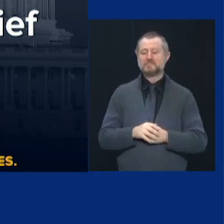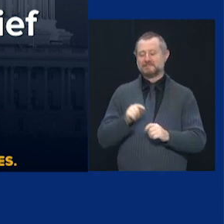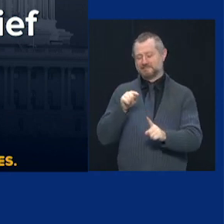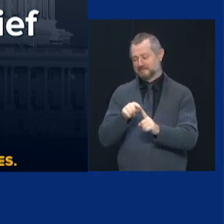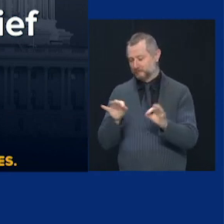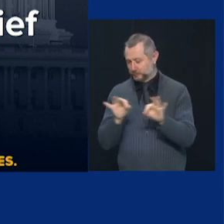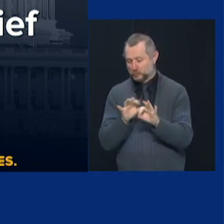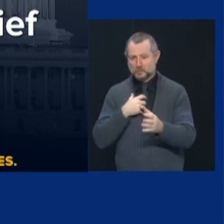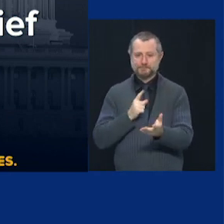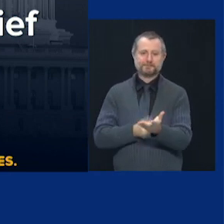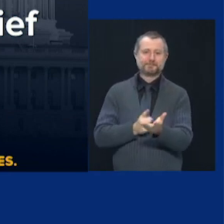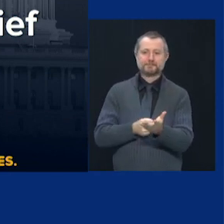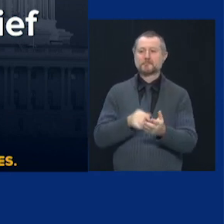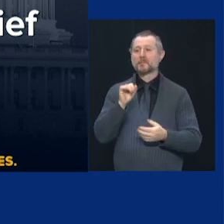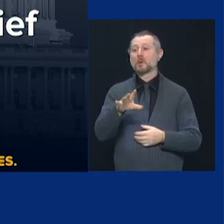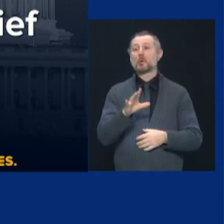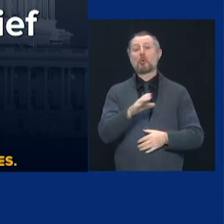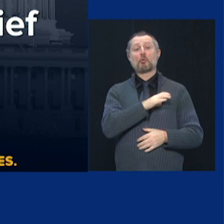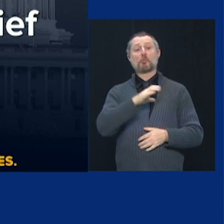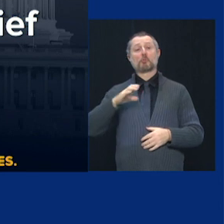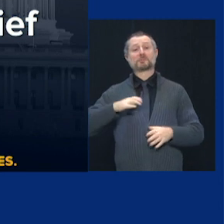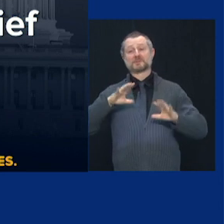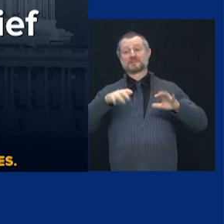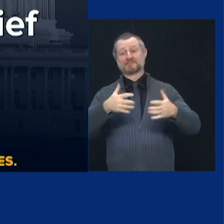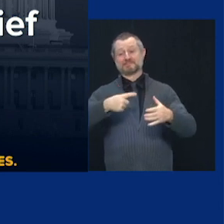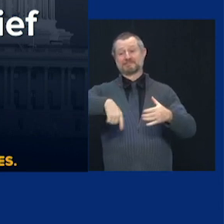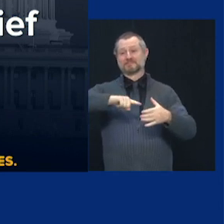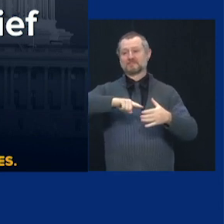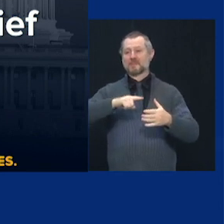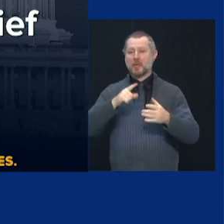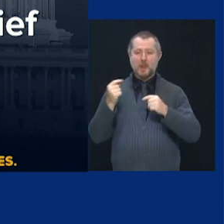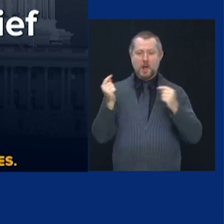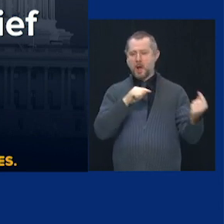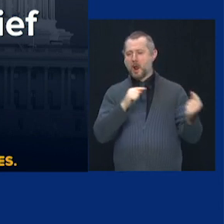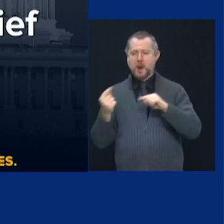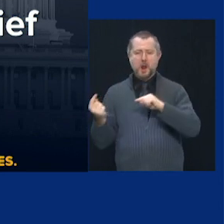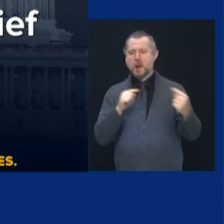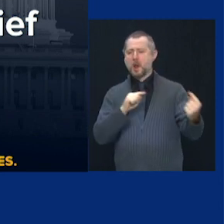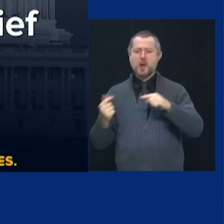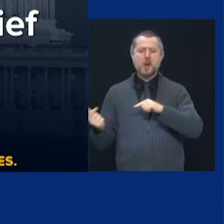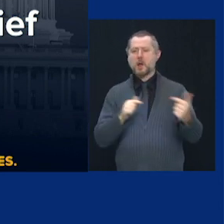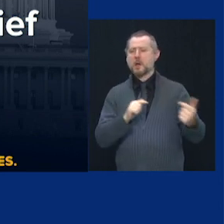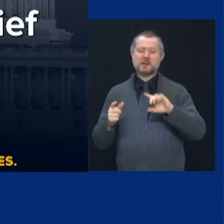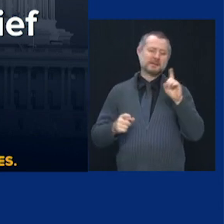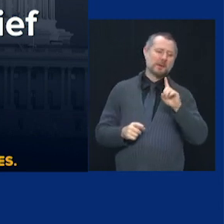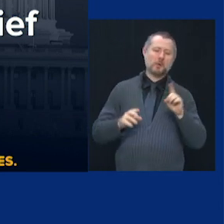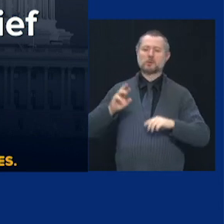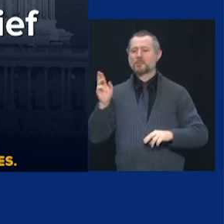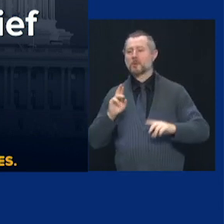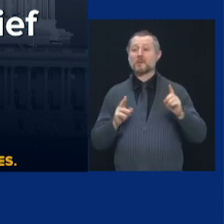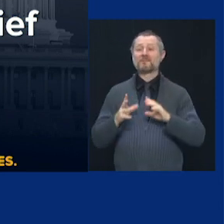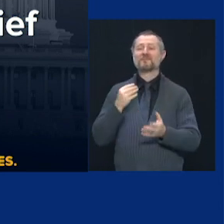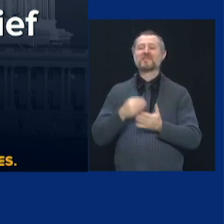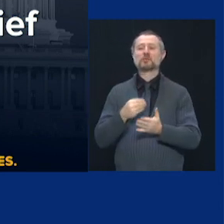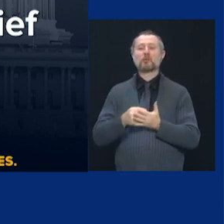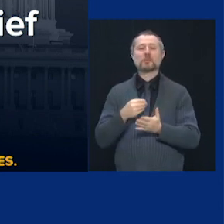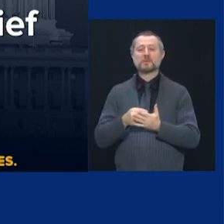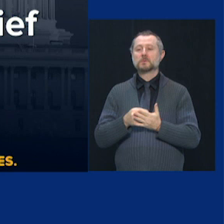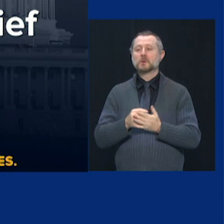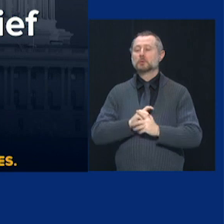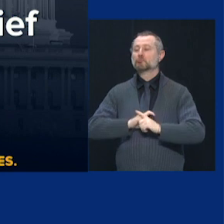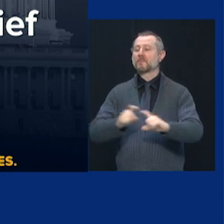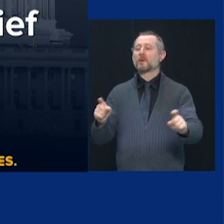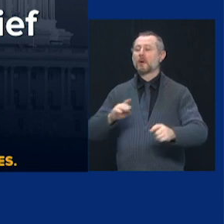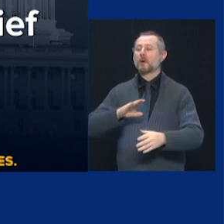The congressional back and forth on financial relief for state and local governments is essential.